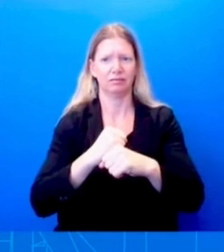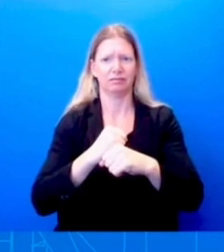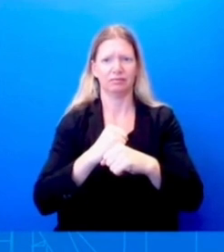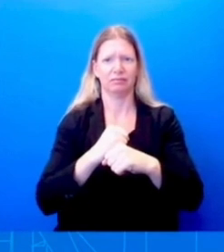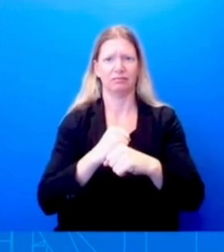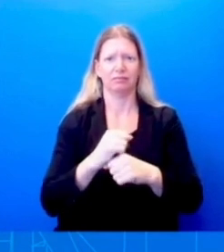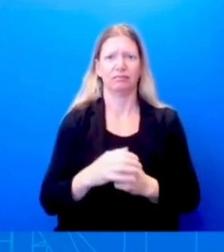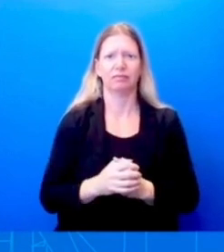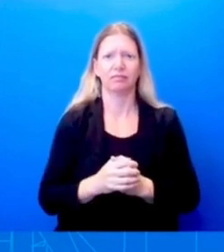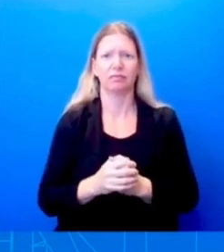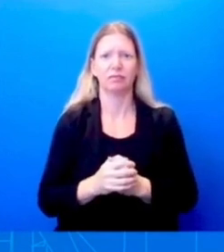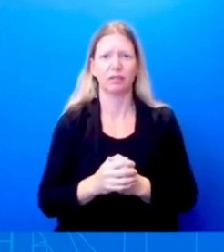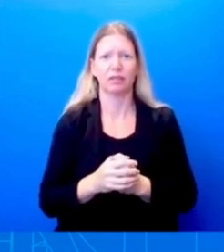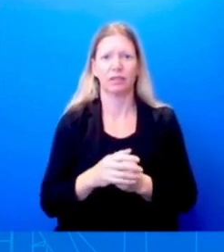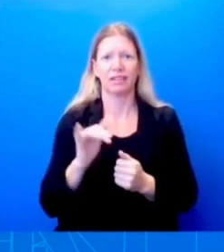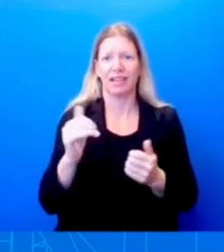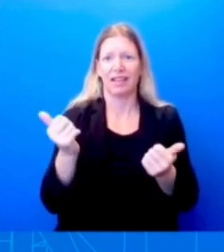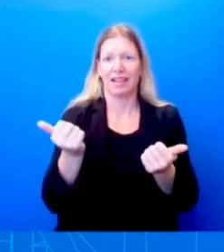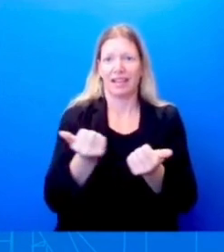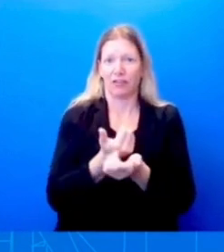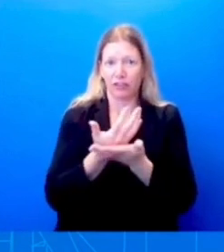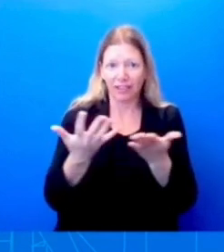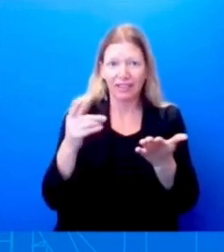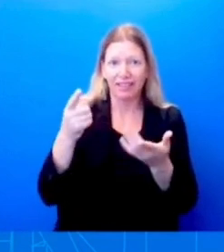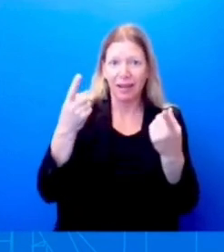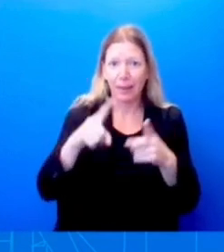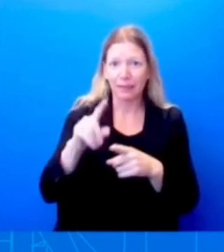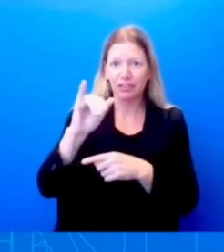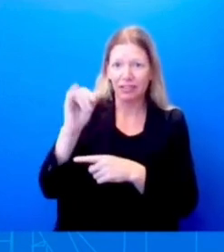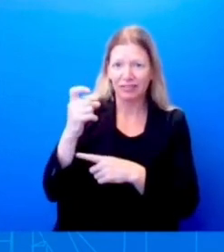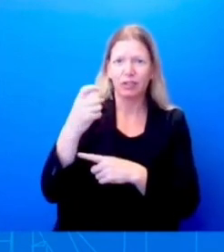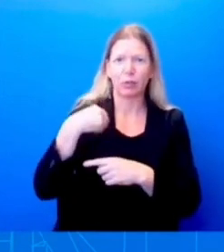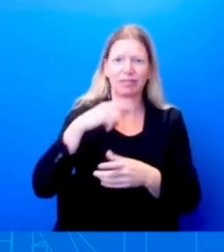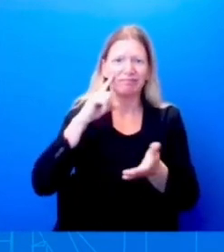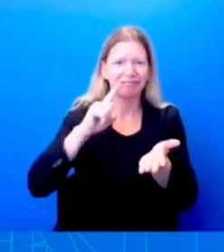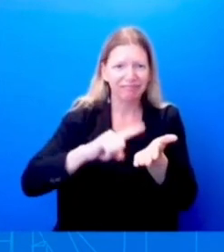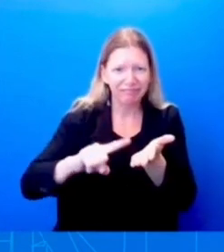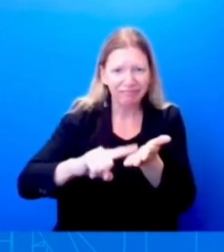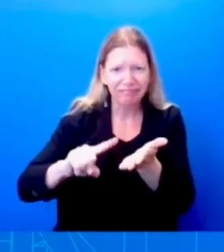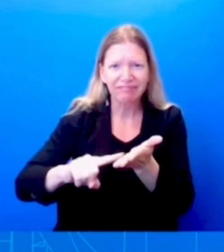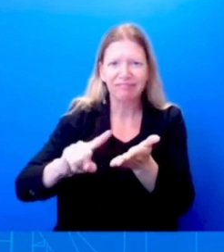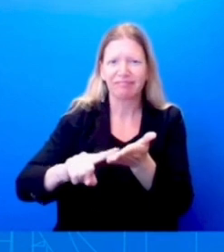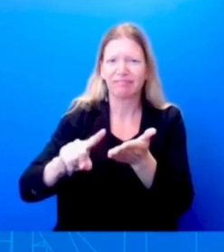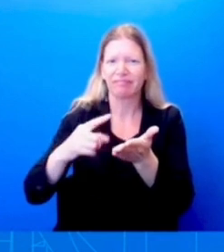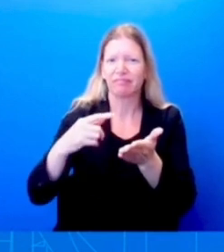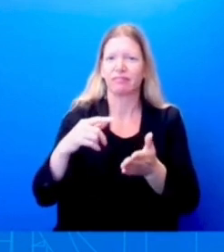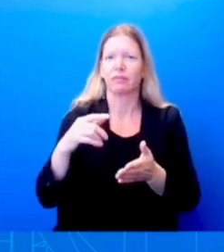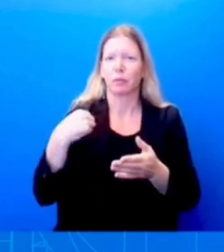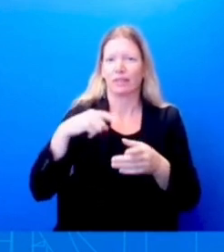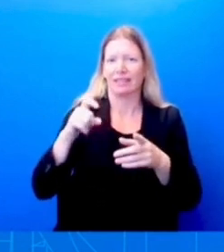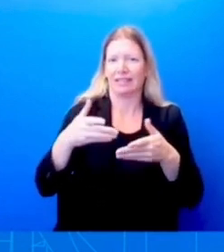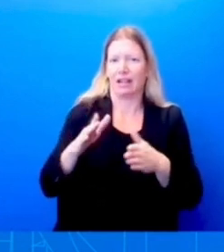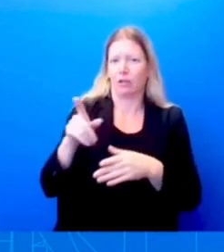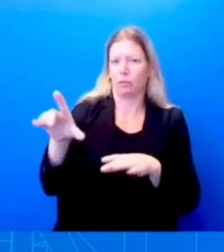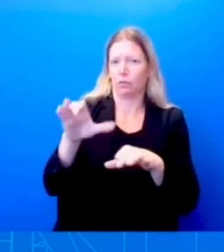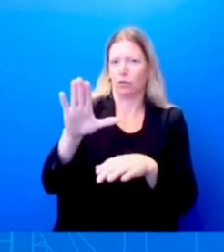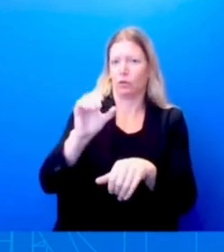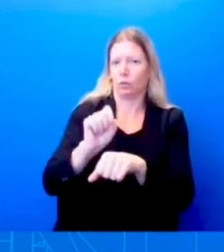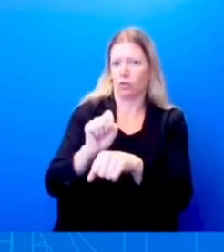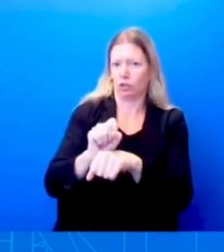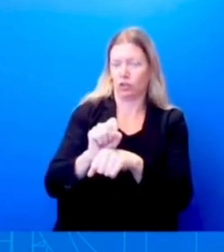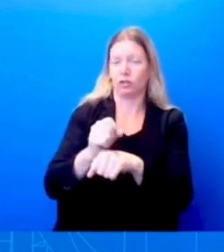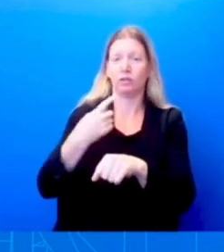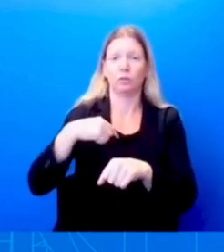authorities do their job. But everything in this administration is focused on making sure that we try to appeal to the better angels against,